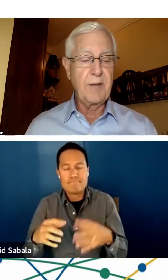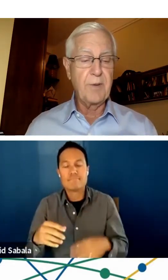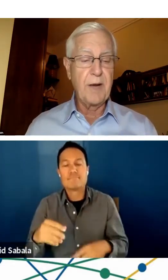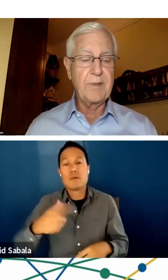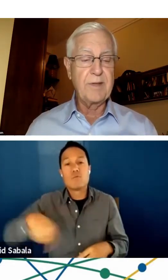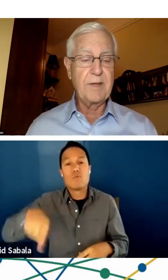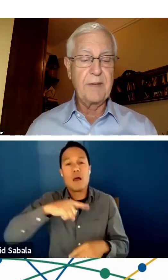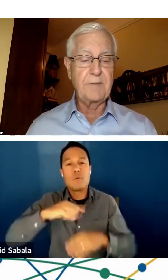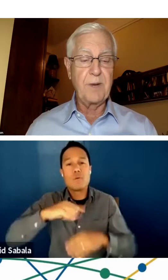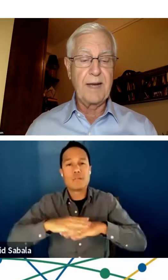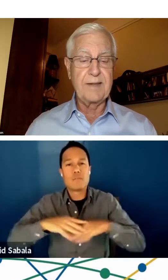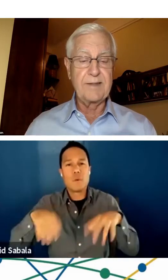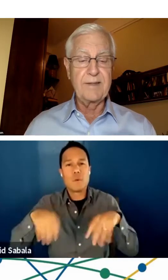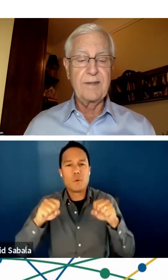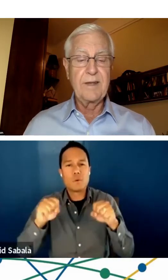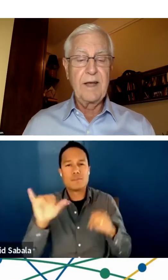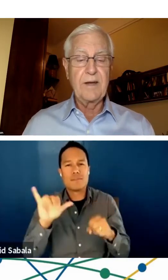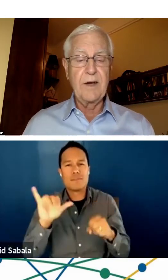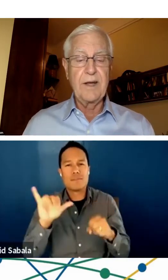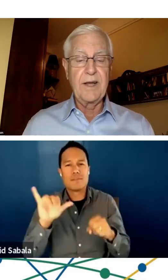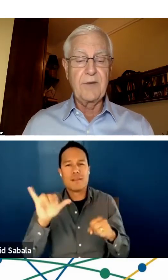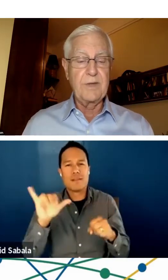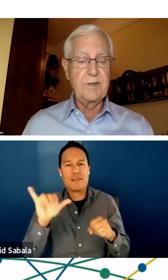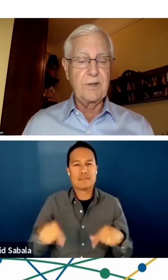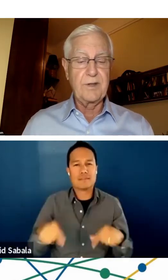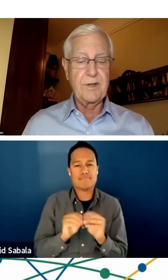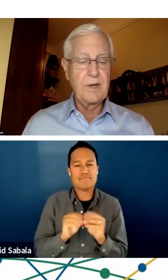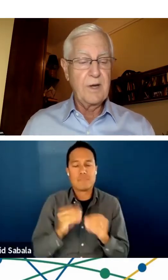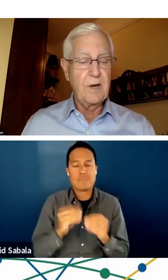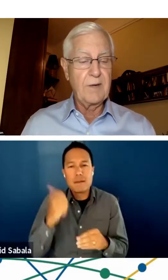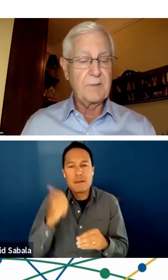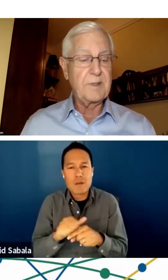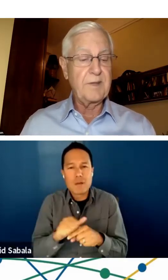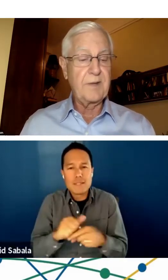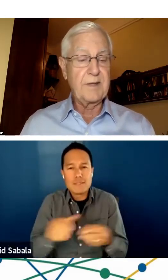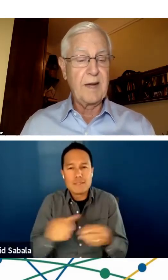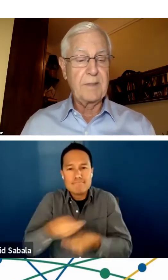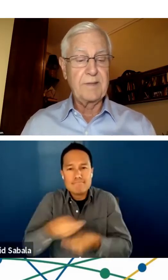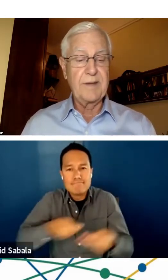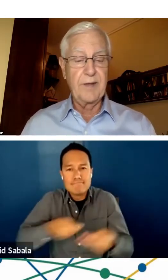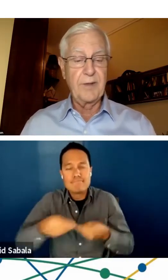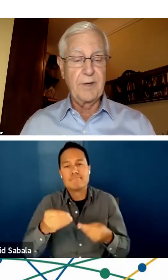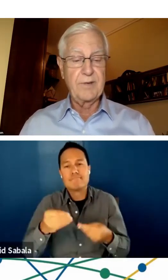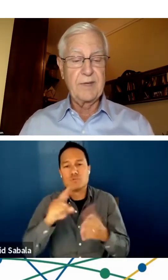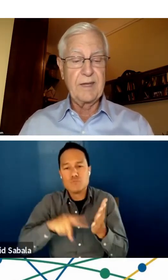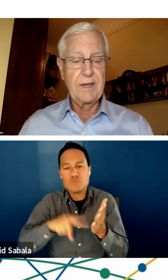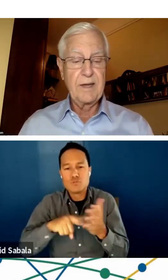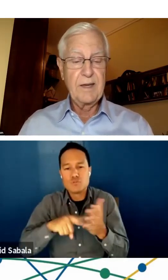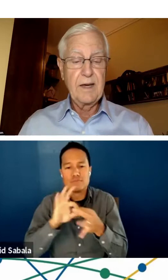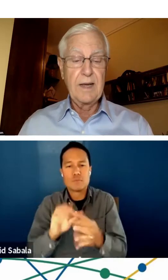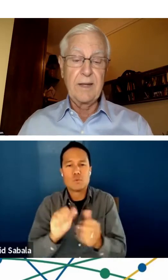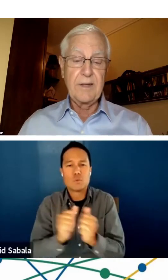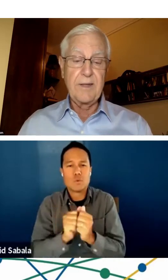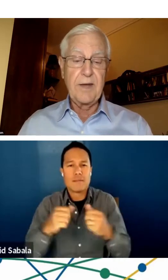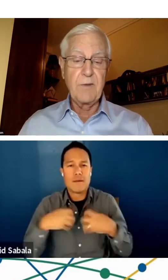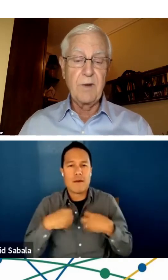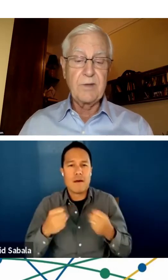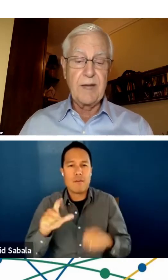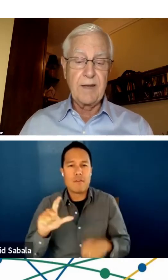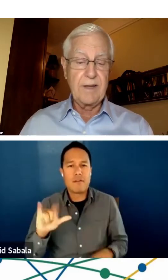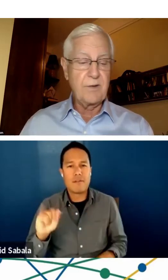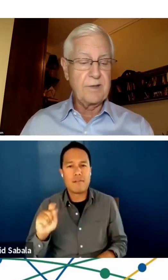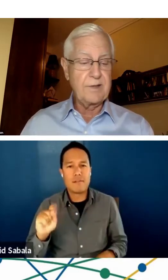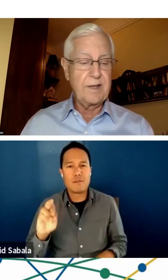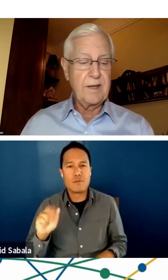to share promising and best practices and cutting-edge research around specific topics in health literacy. I'd like to thank